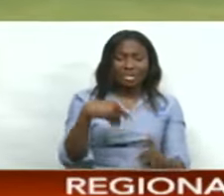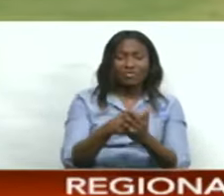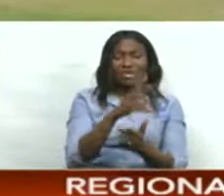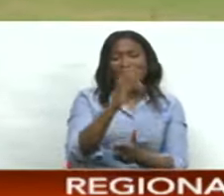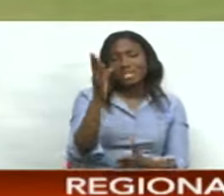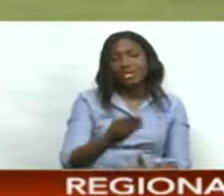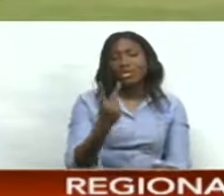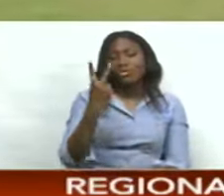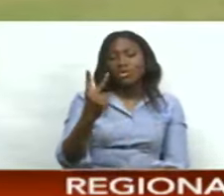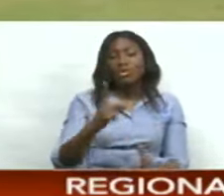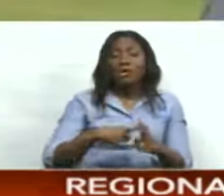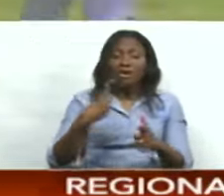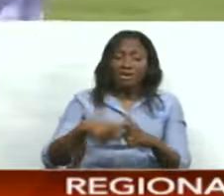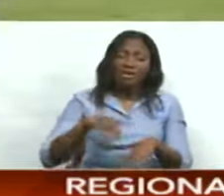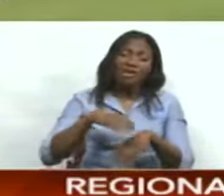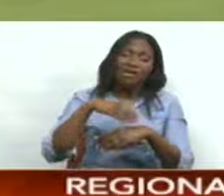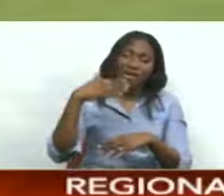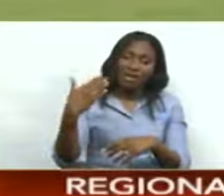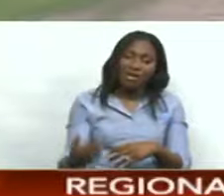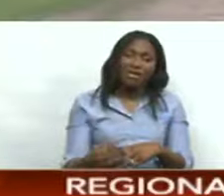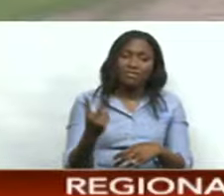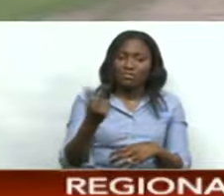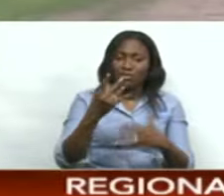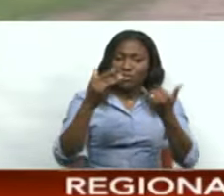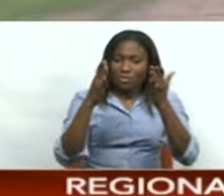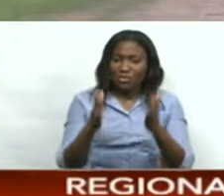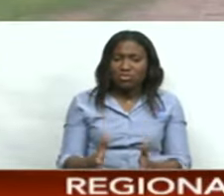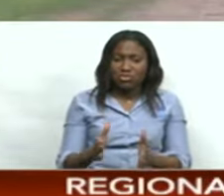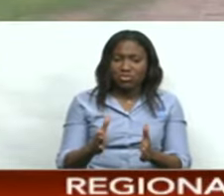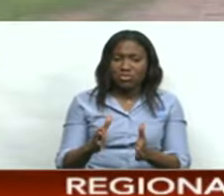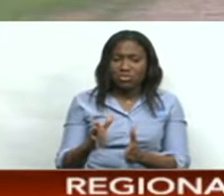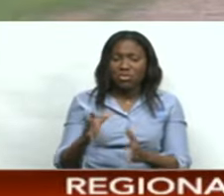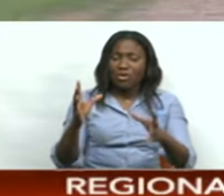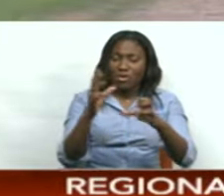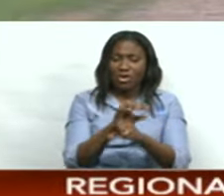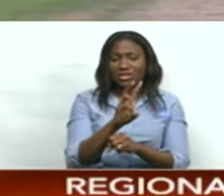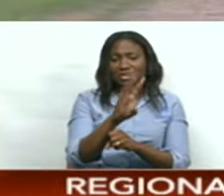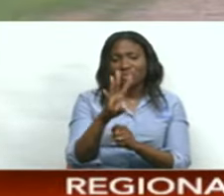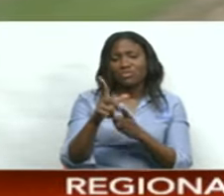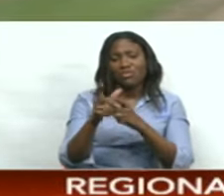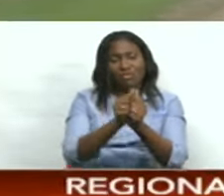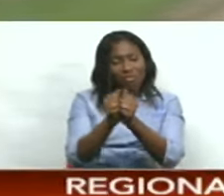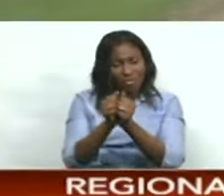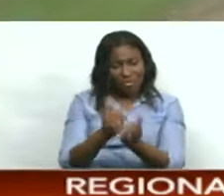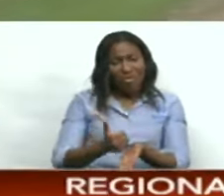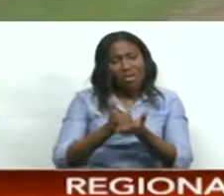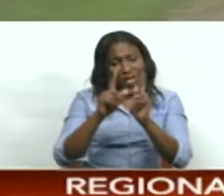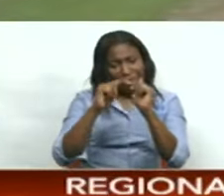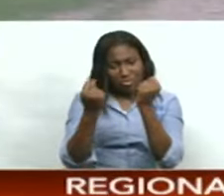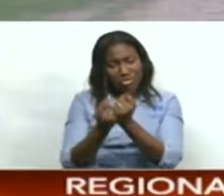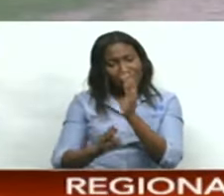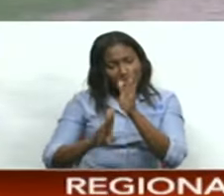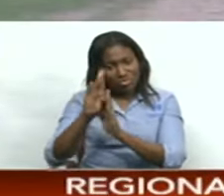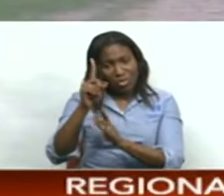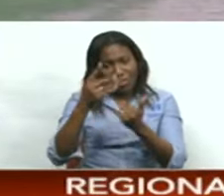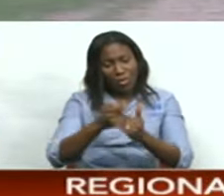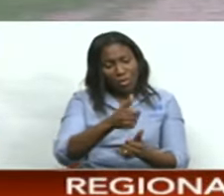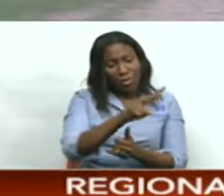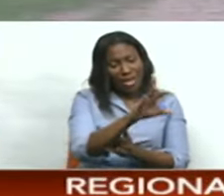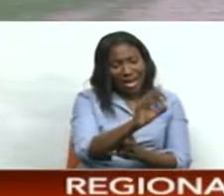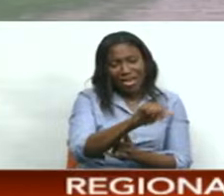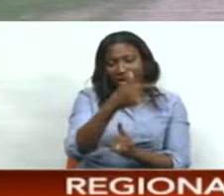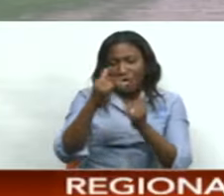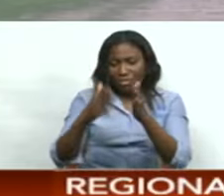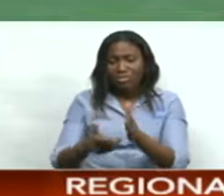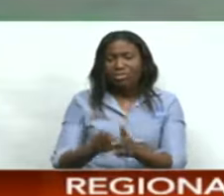two at one stage before Jordan Warner and Jid Ghouli rescued them with a 64-run partnership. Warner was out for 29, but Ghouli